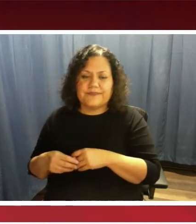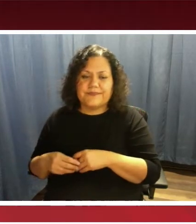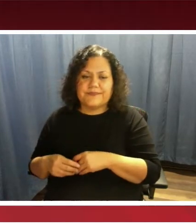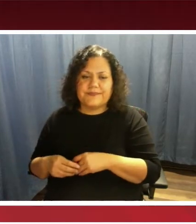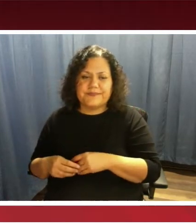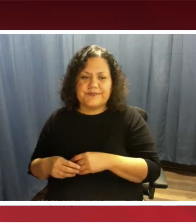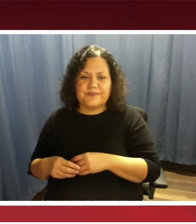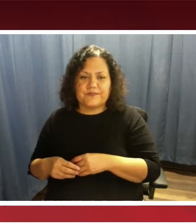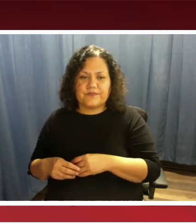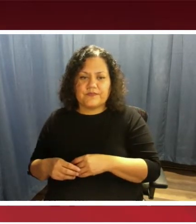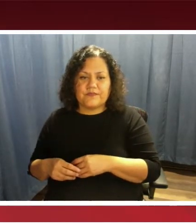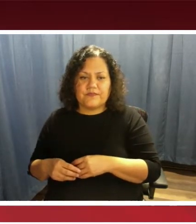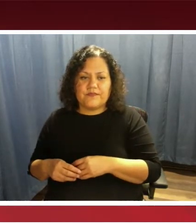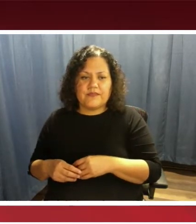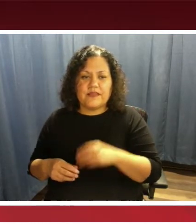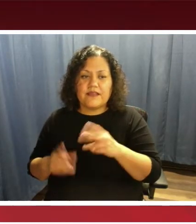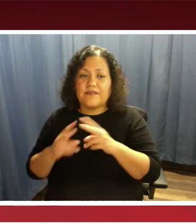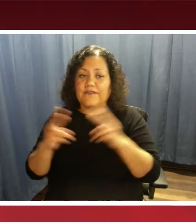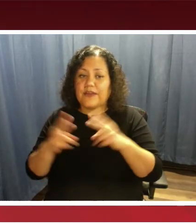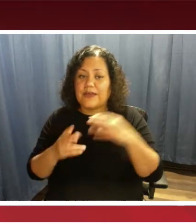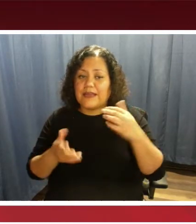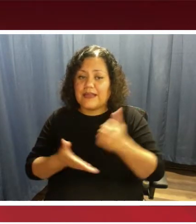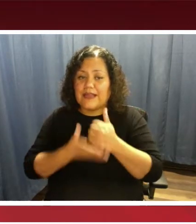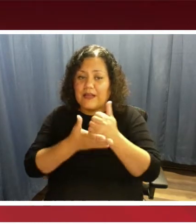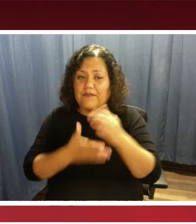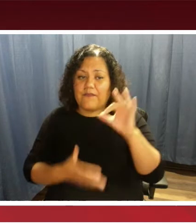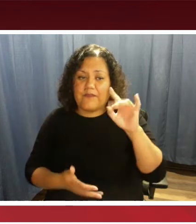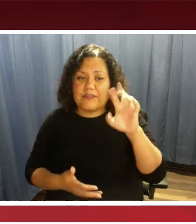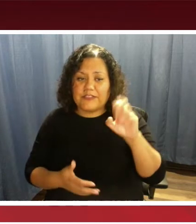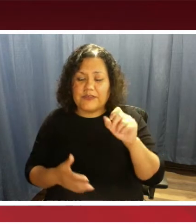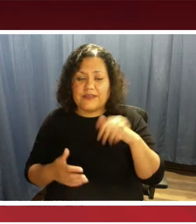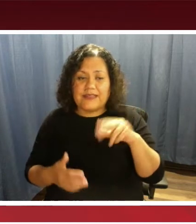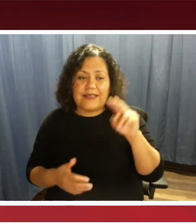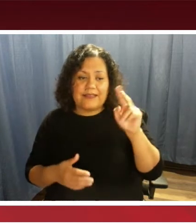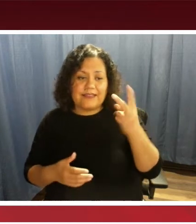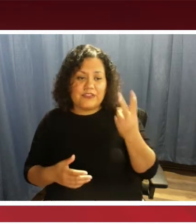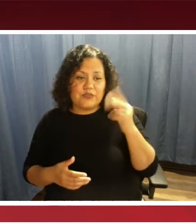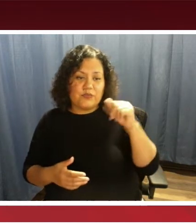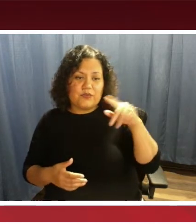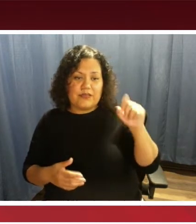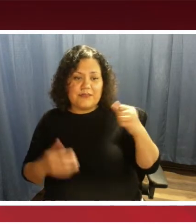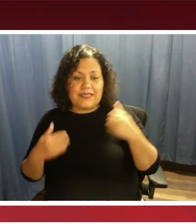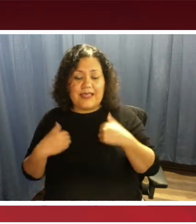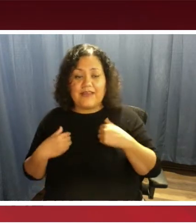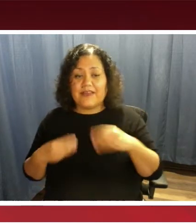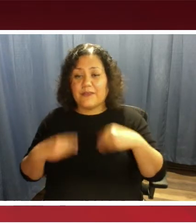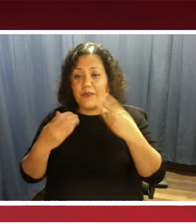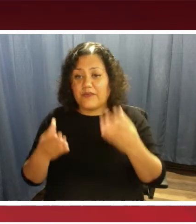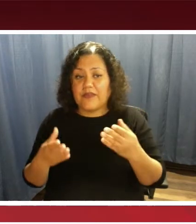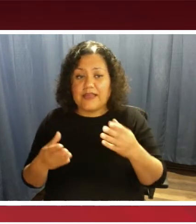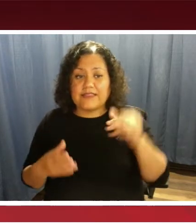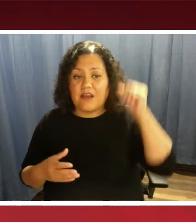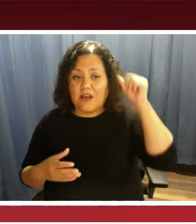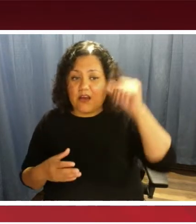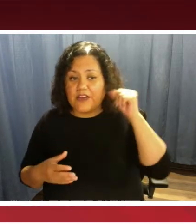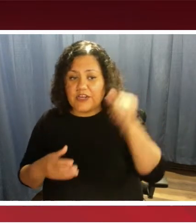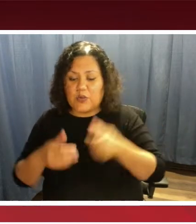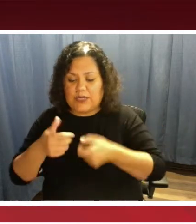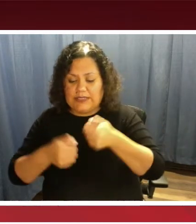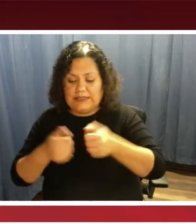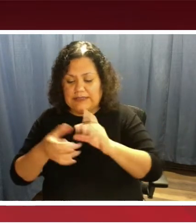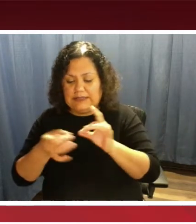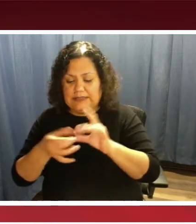A very helpful feature that these NaviLens apps have is that it provides the audio and text messages in